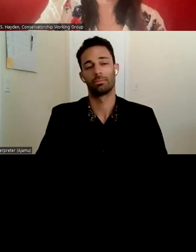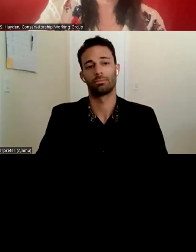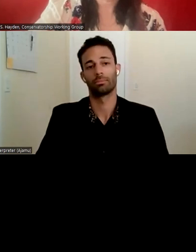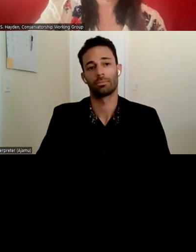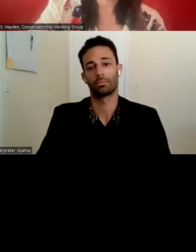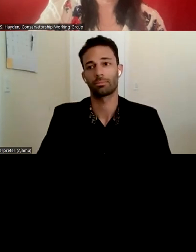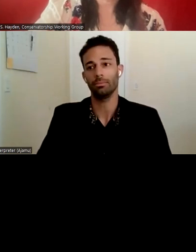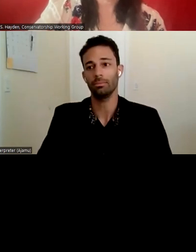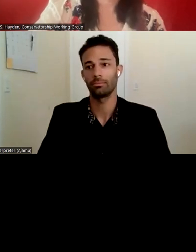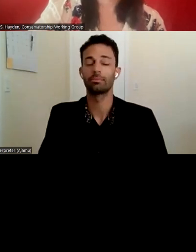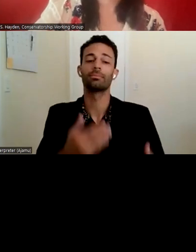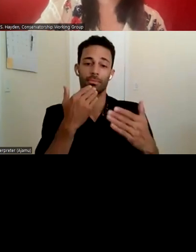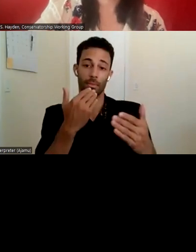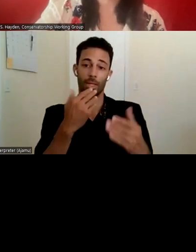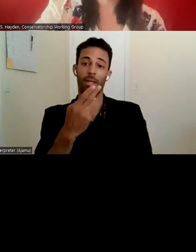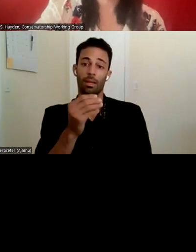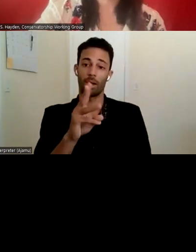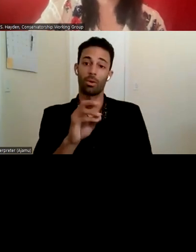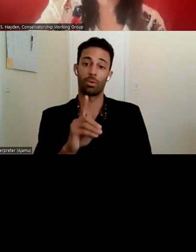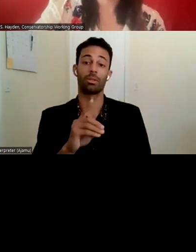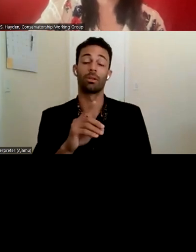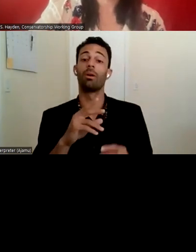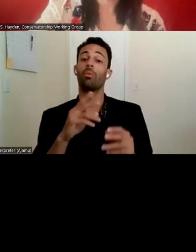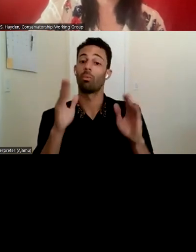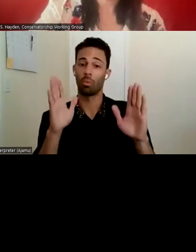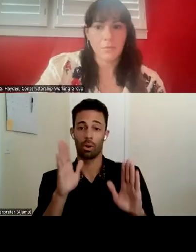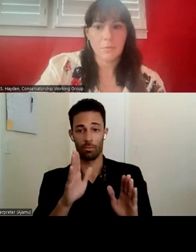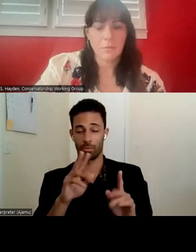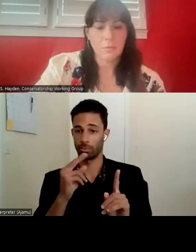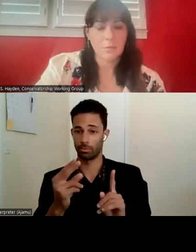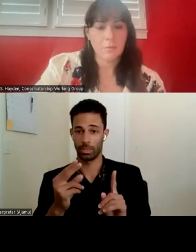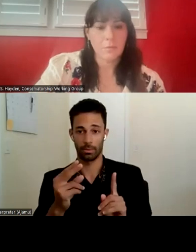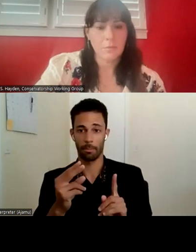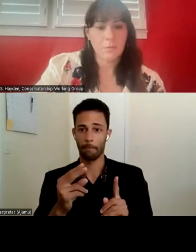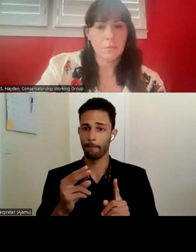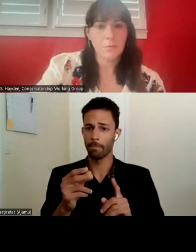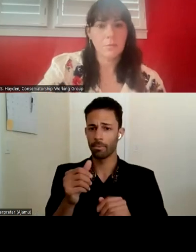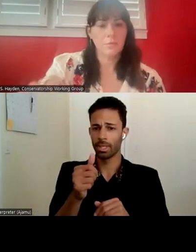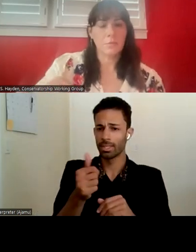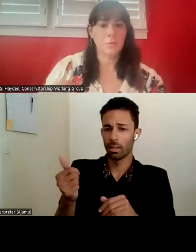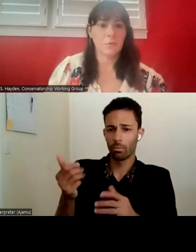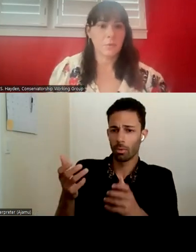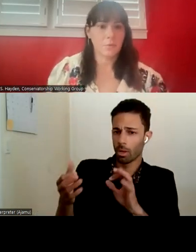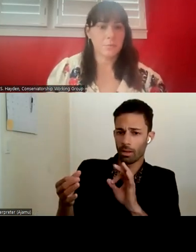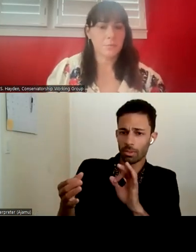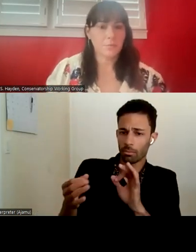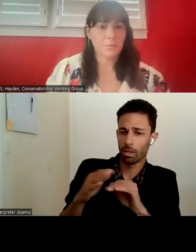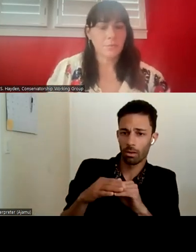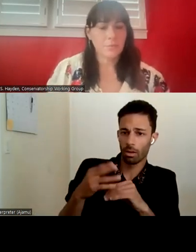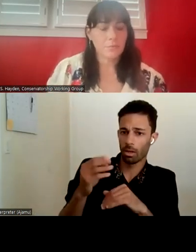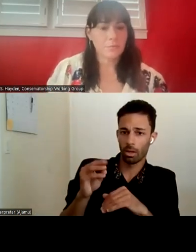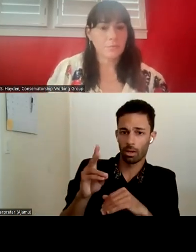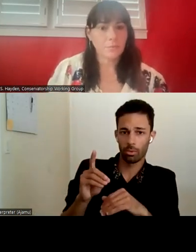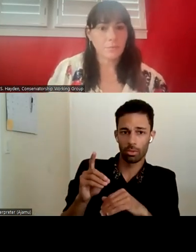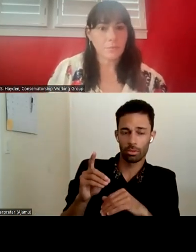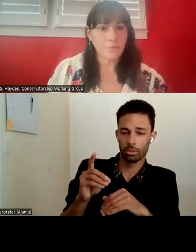Thank you. Thank Howard. Those are wonderful perspective. Does anyone want to provide feedback on Howard's comment